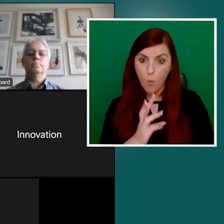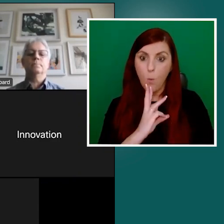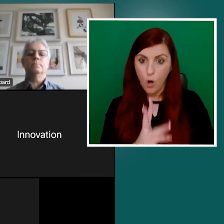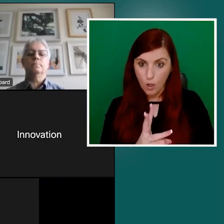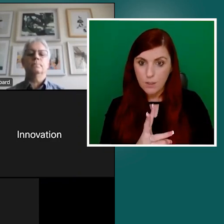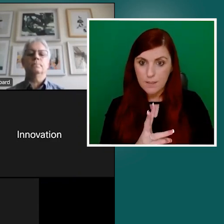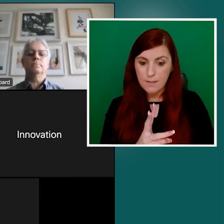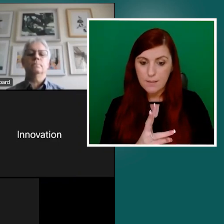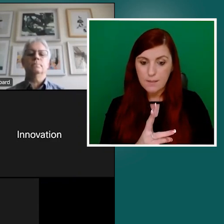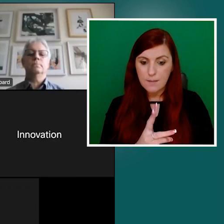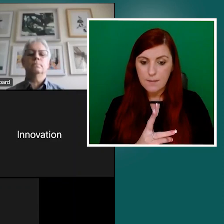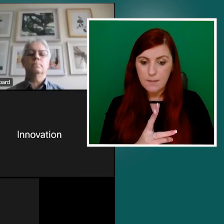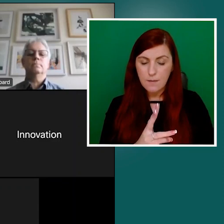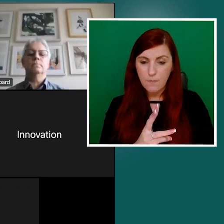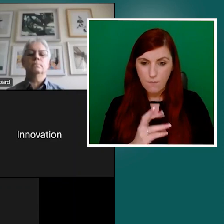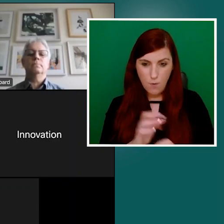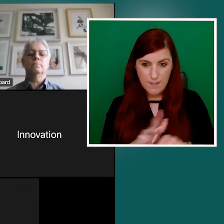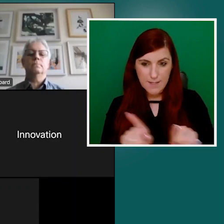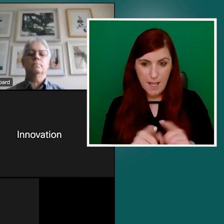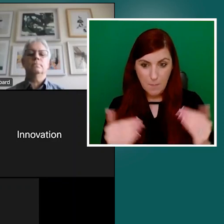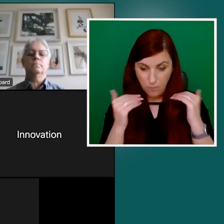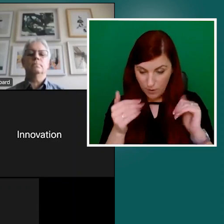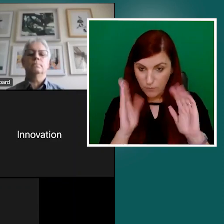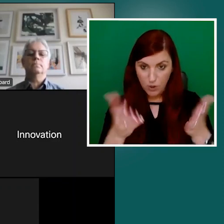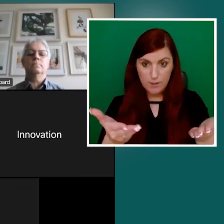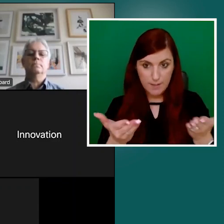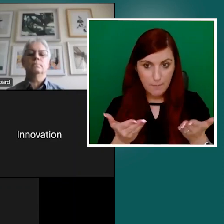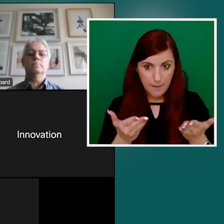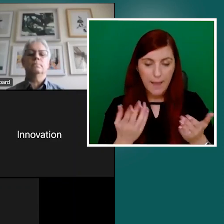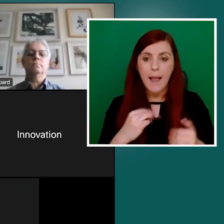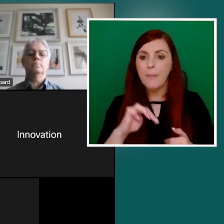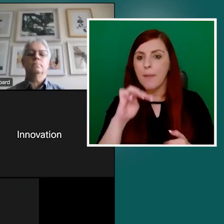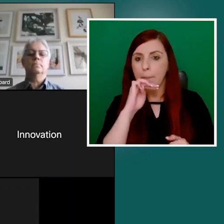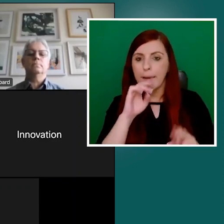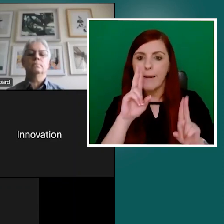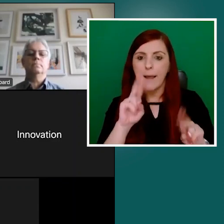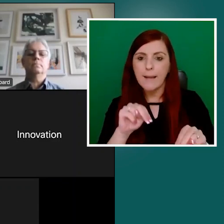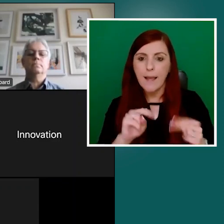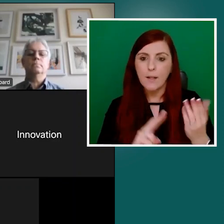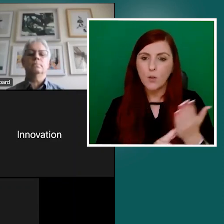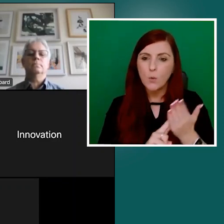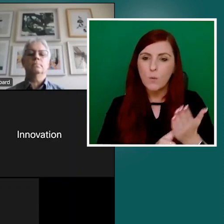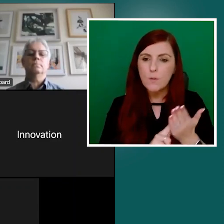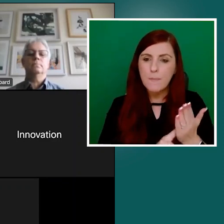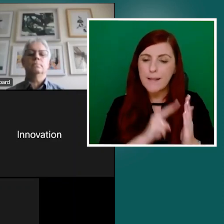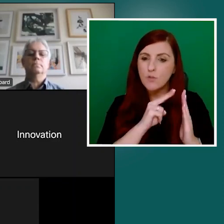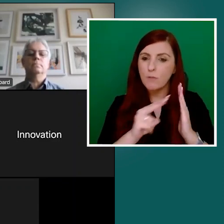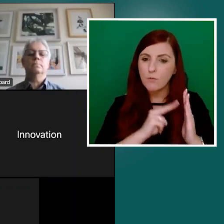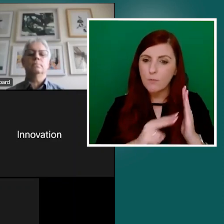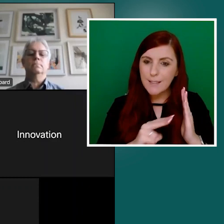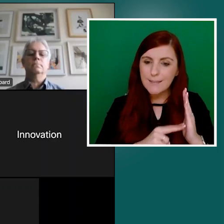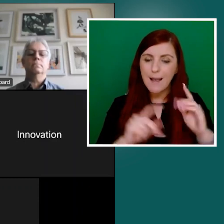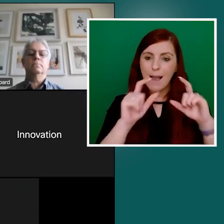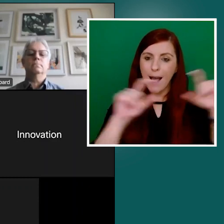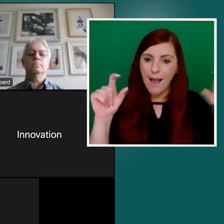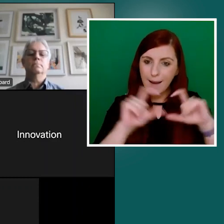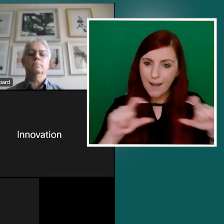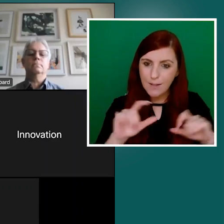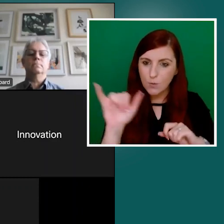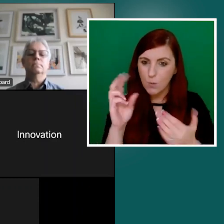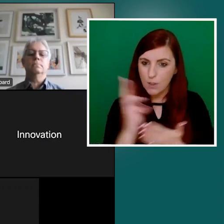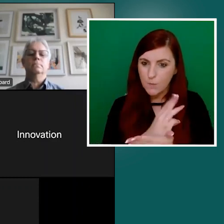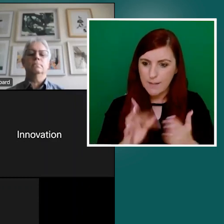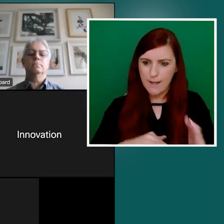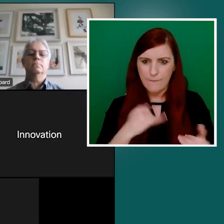which was provided. And that enabled me to go through it, highlight the parts that I felt were readily